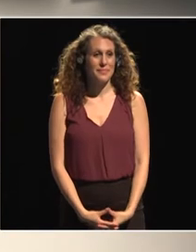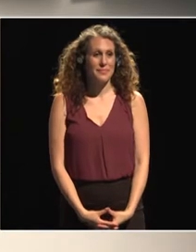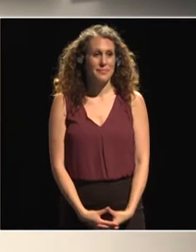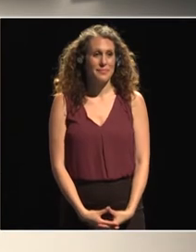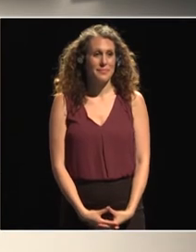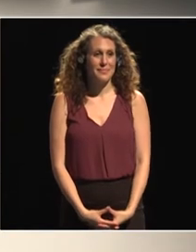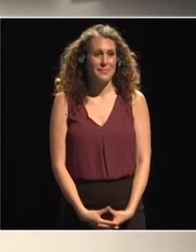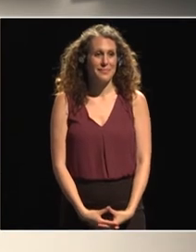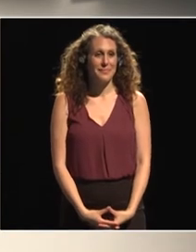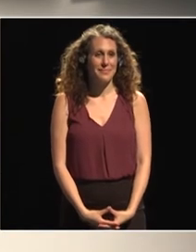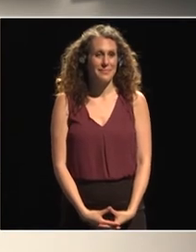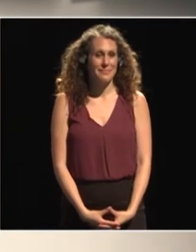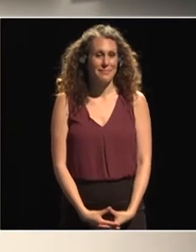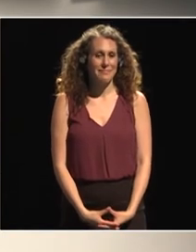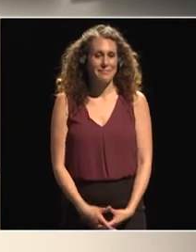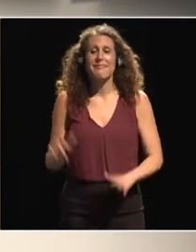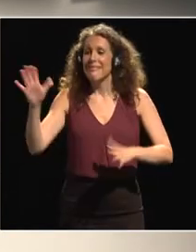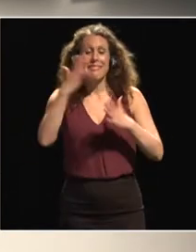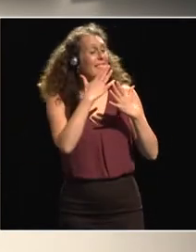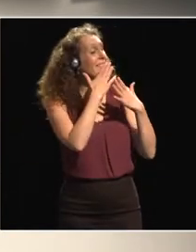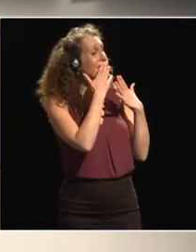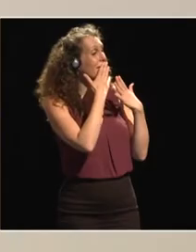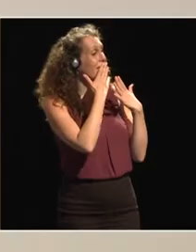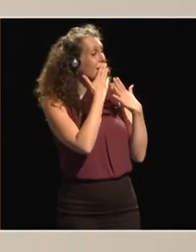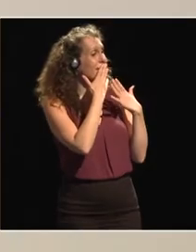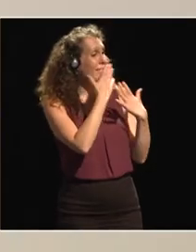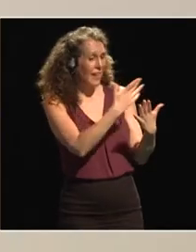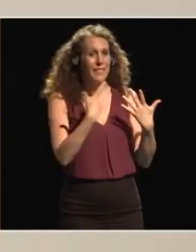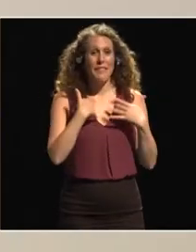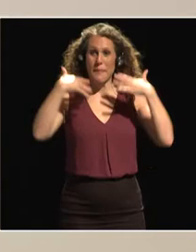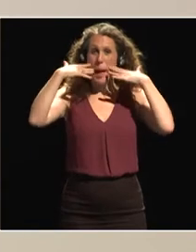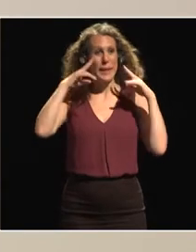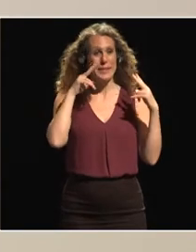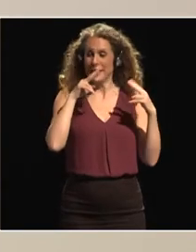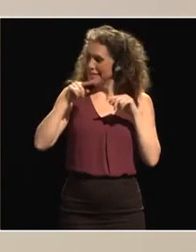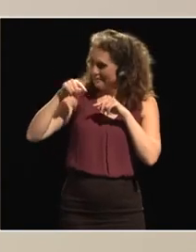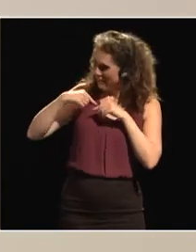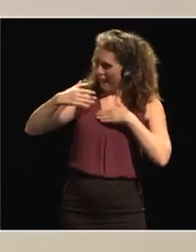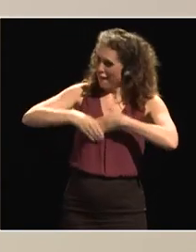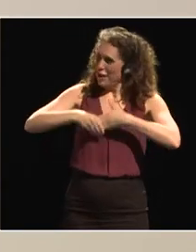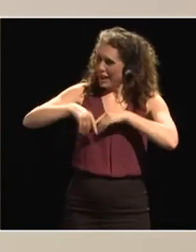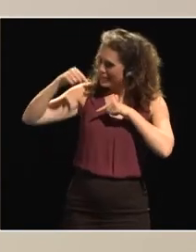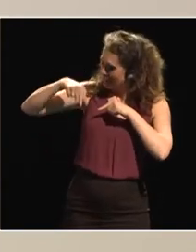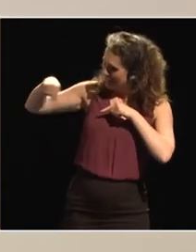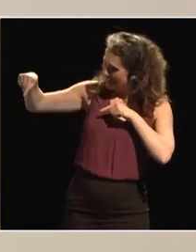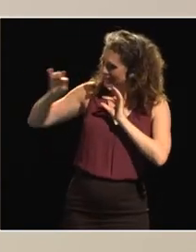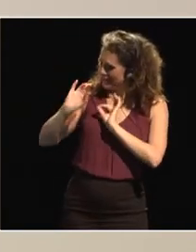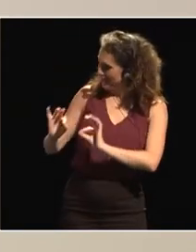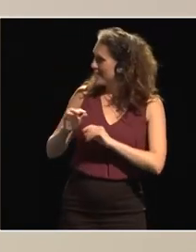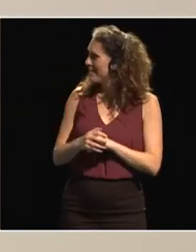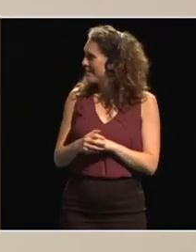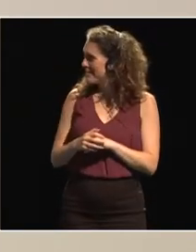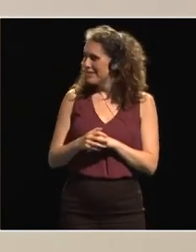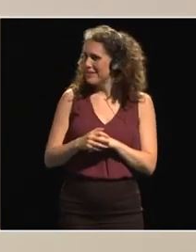thank you very much Mela and it's great to see all the friends here on the panel and Madam Seko